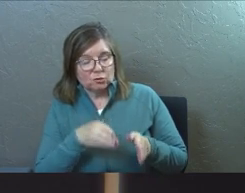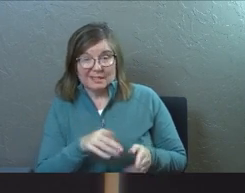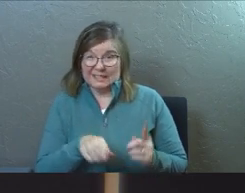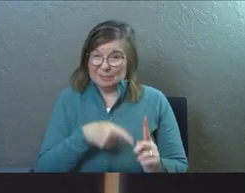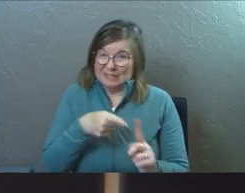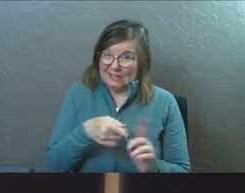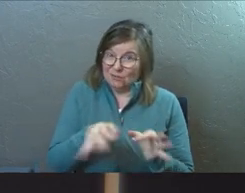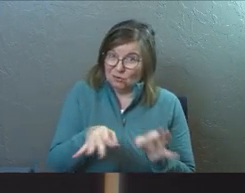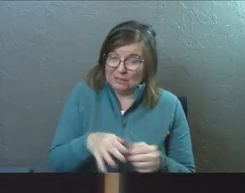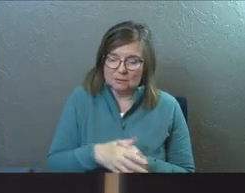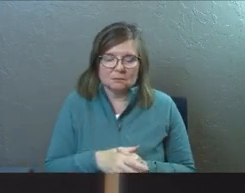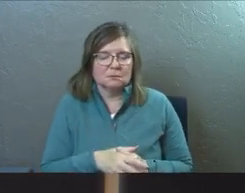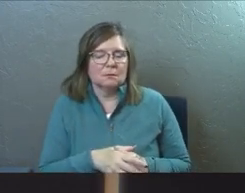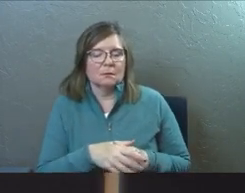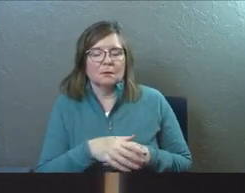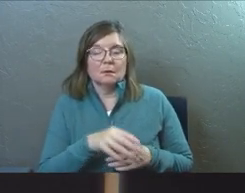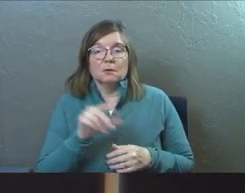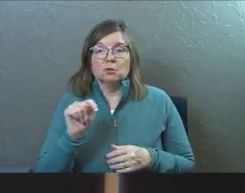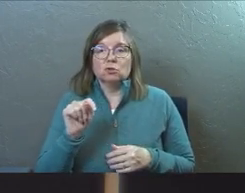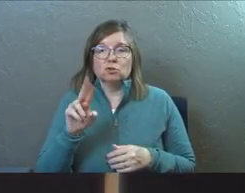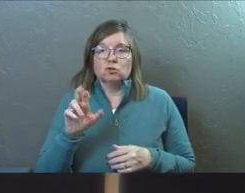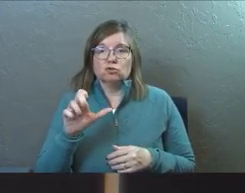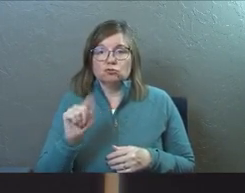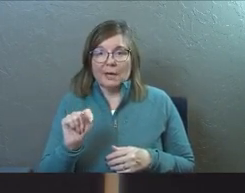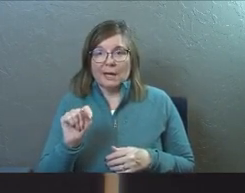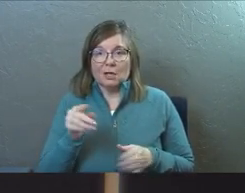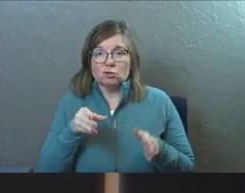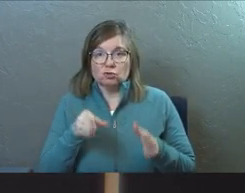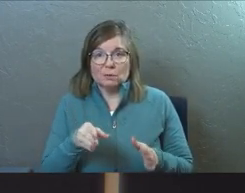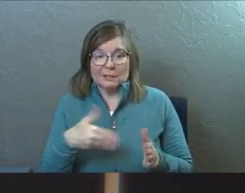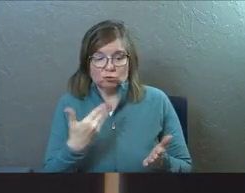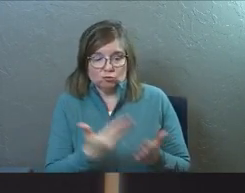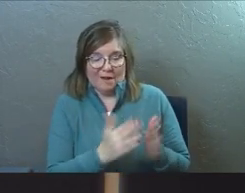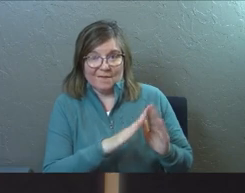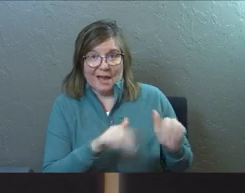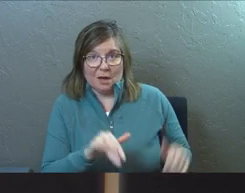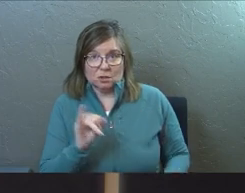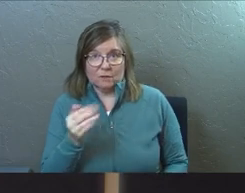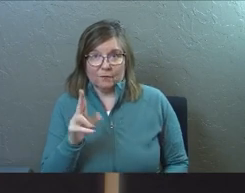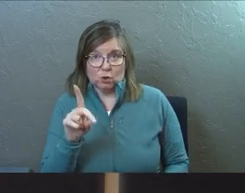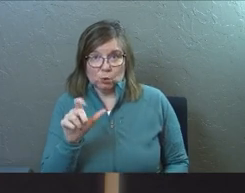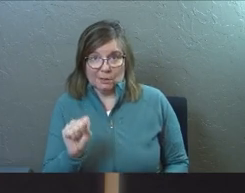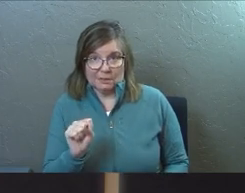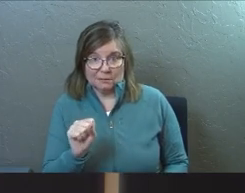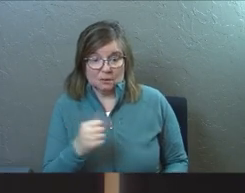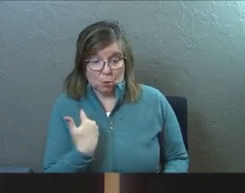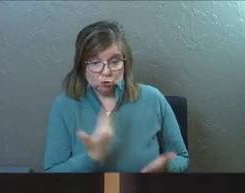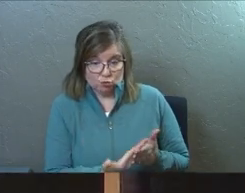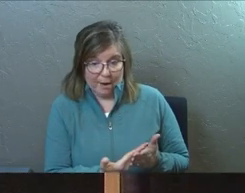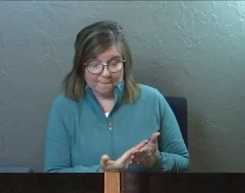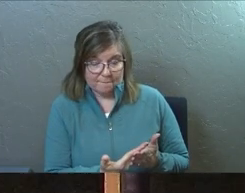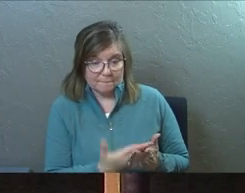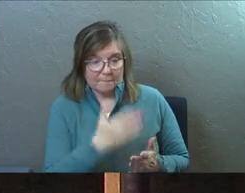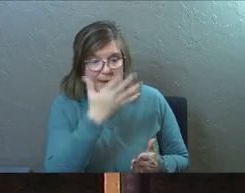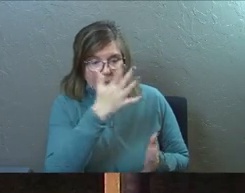directions. Amen. To the house of Judas. And when you get there, want you to ask for this man from Tarsus named Saul. And he is